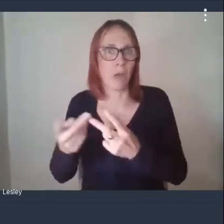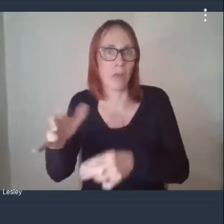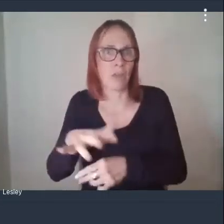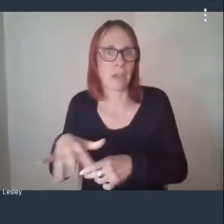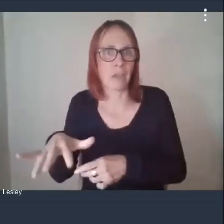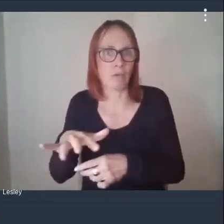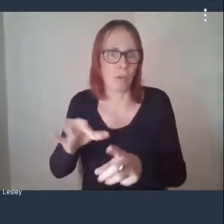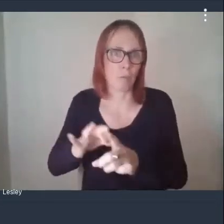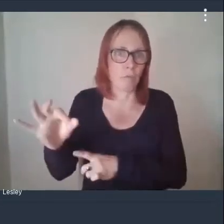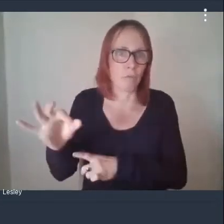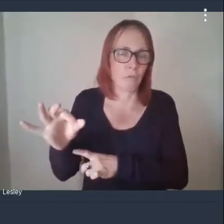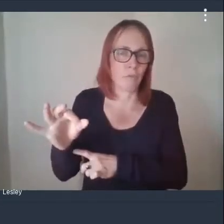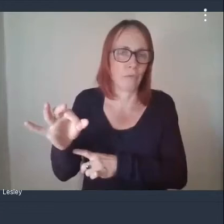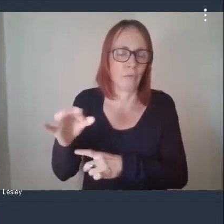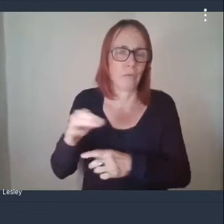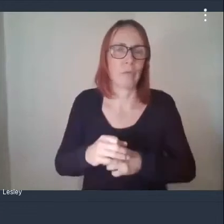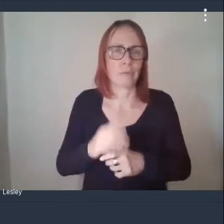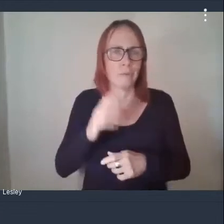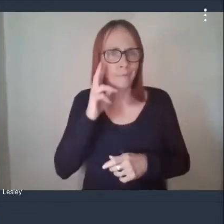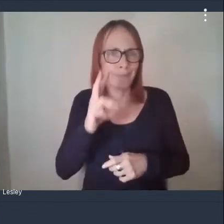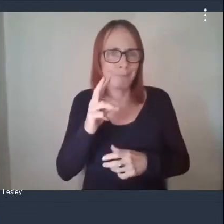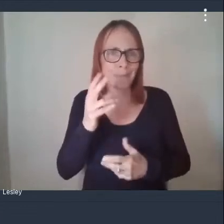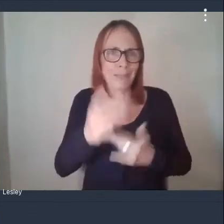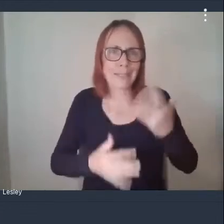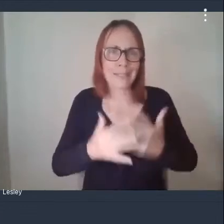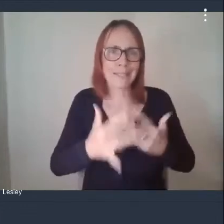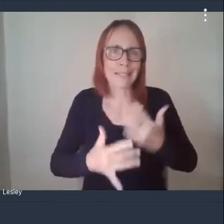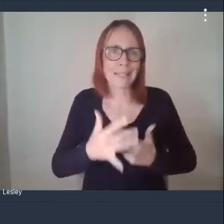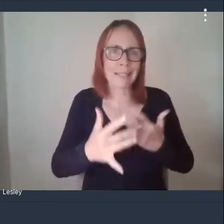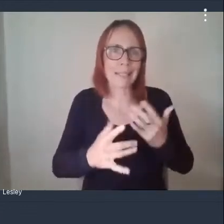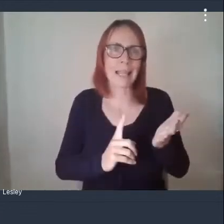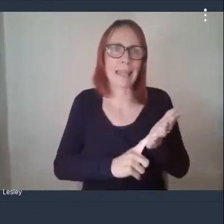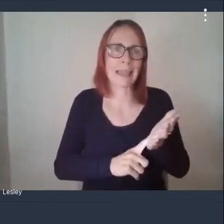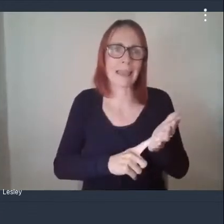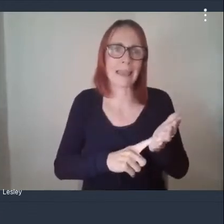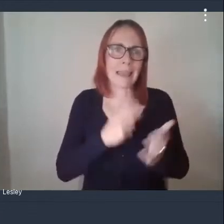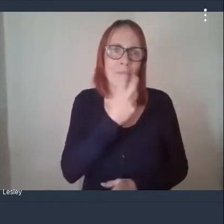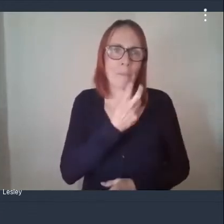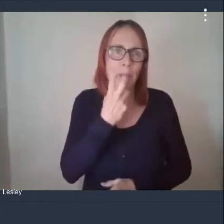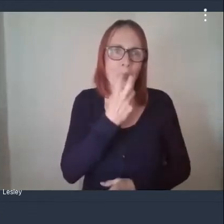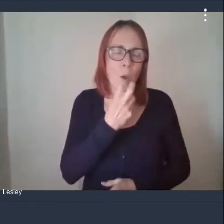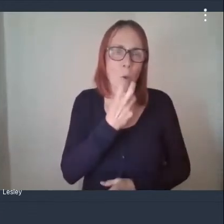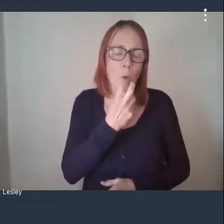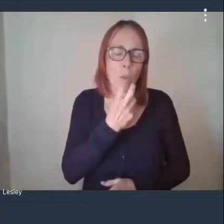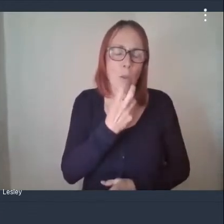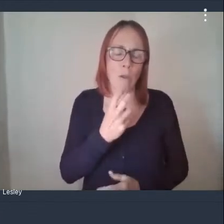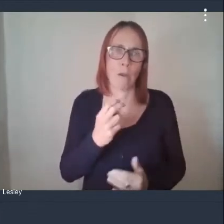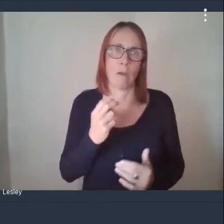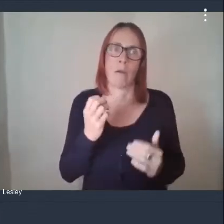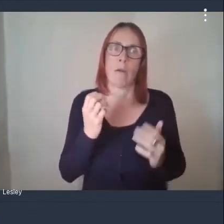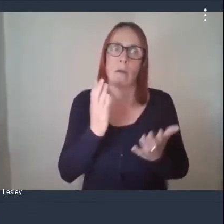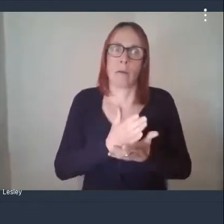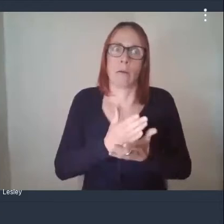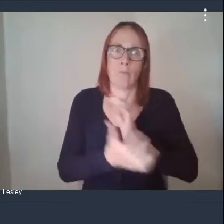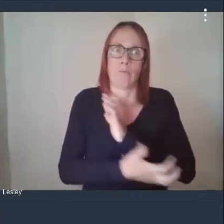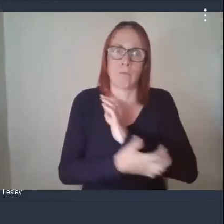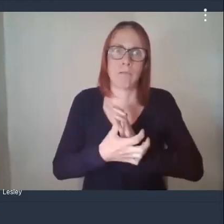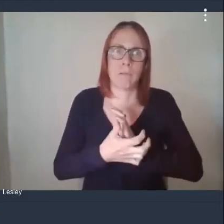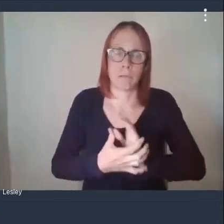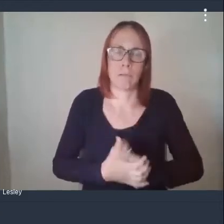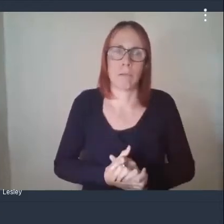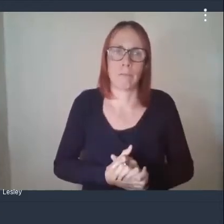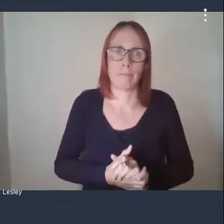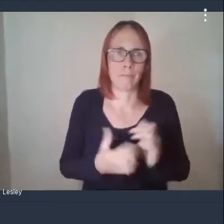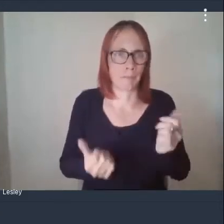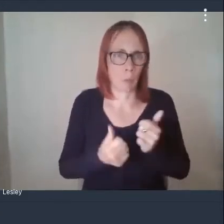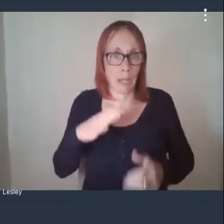smid statistics believe in mouth area is right up there so we took a decision right we want to go